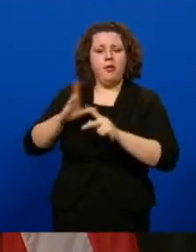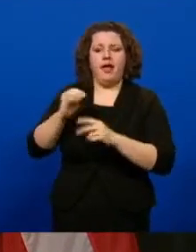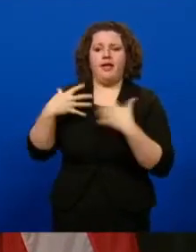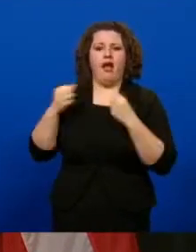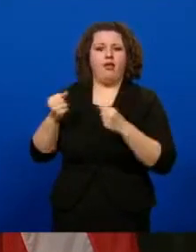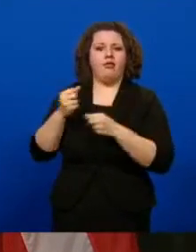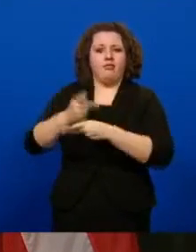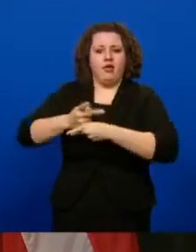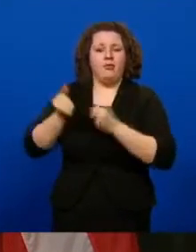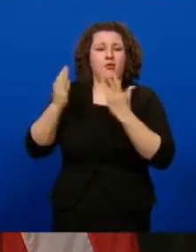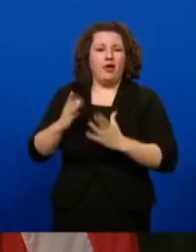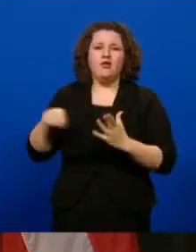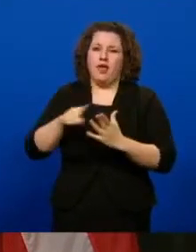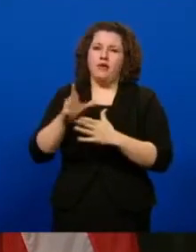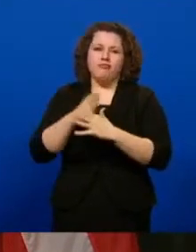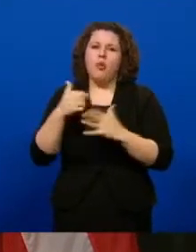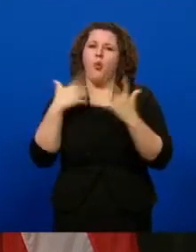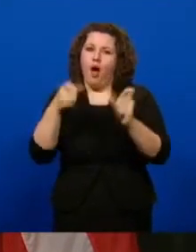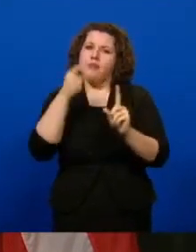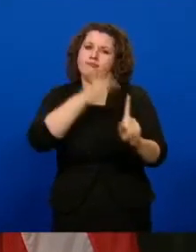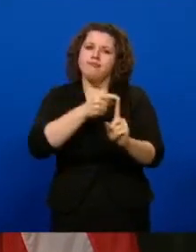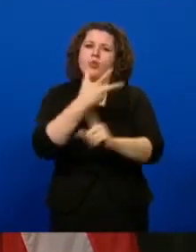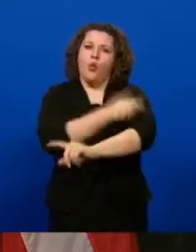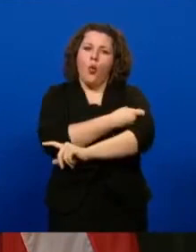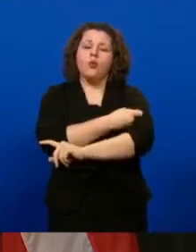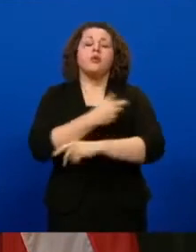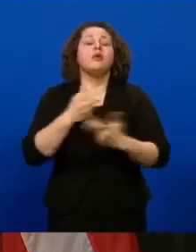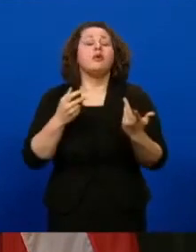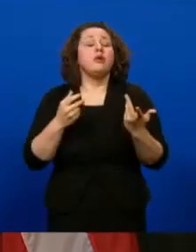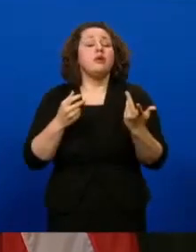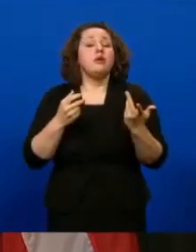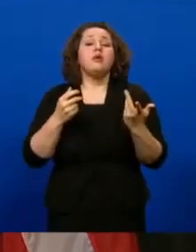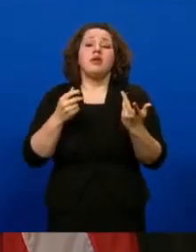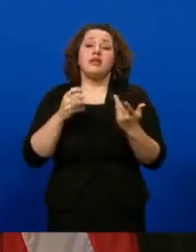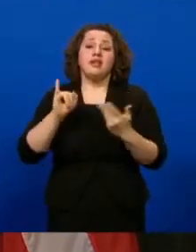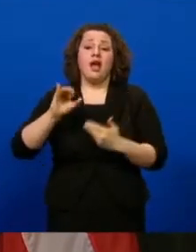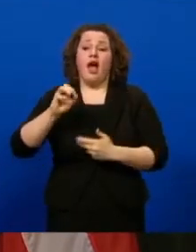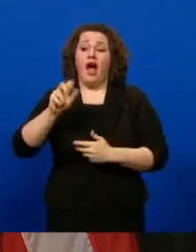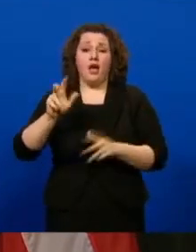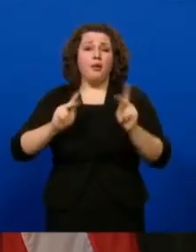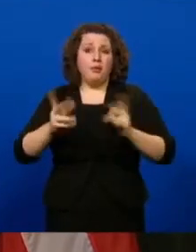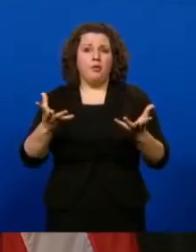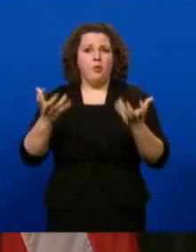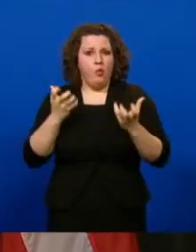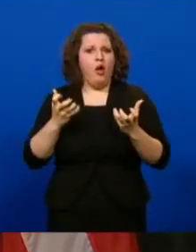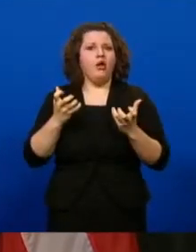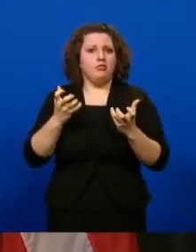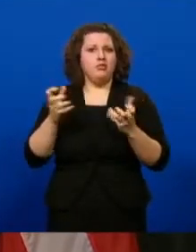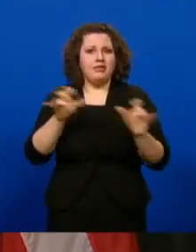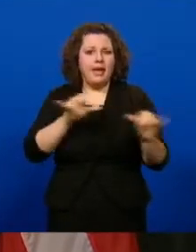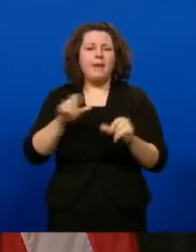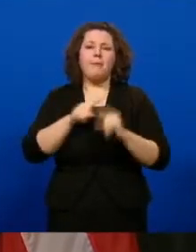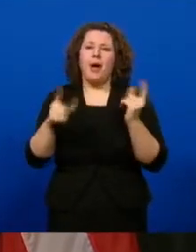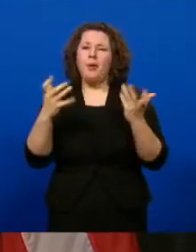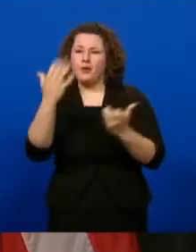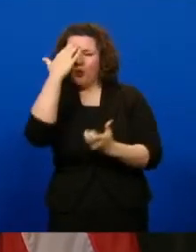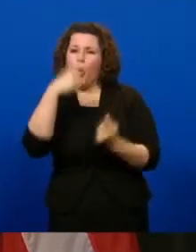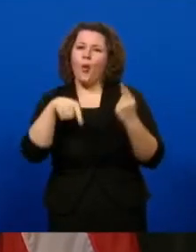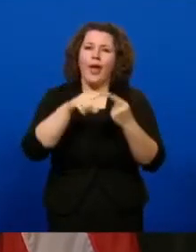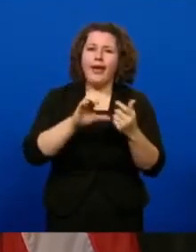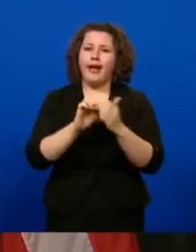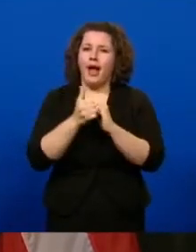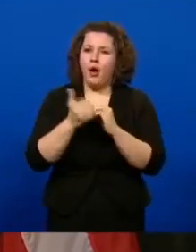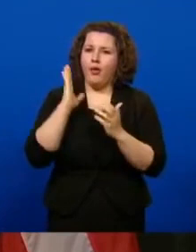providers alike. And it's what Iowans want, too, along with more details on exactly when and how they will be vaccinated.